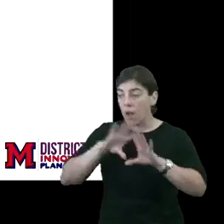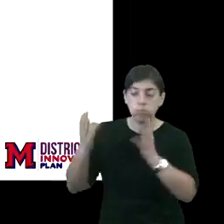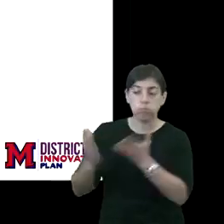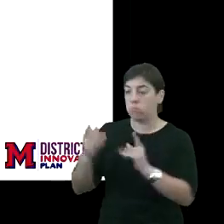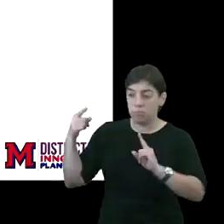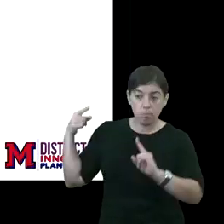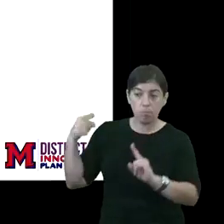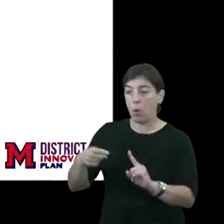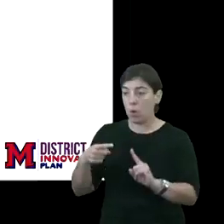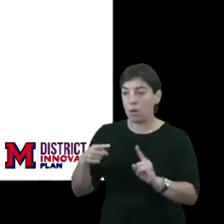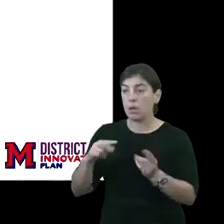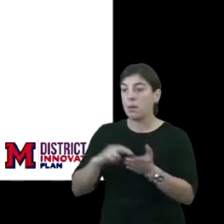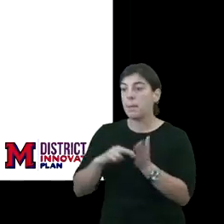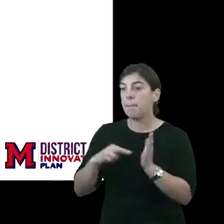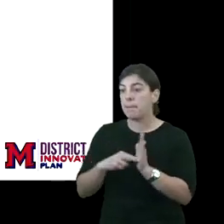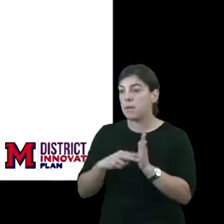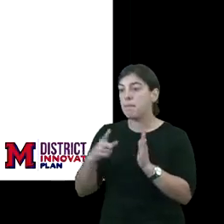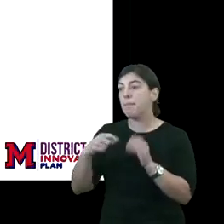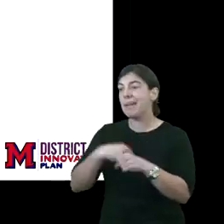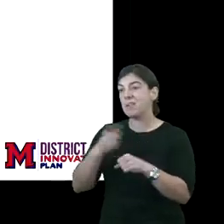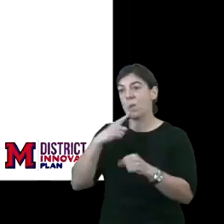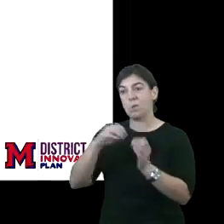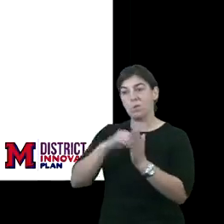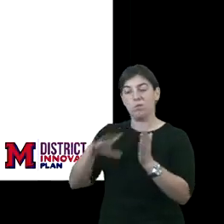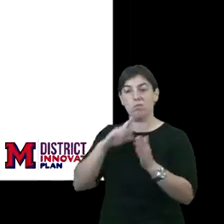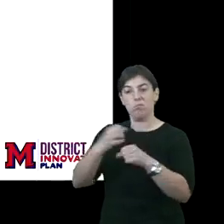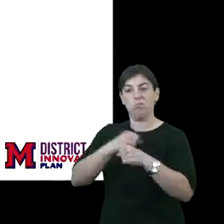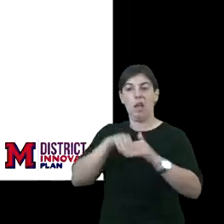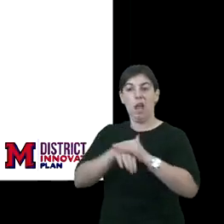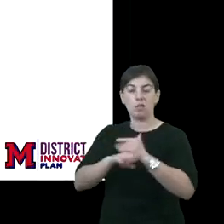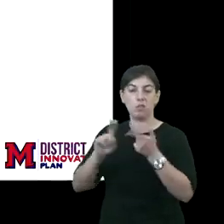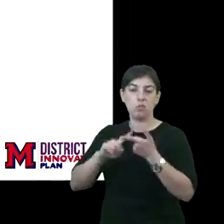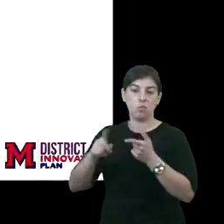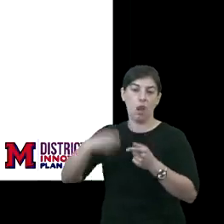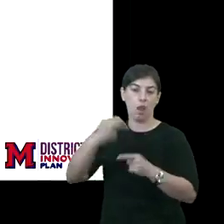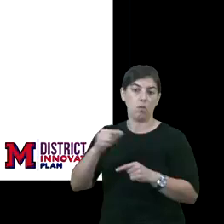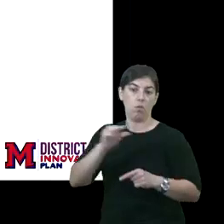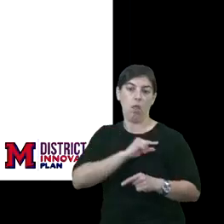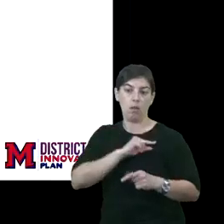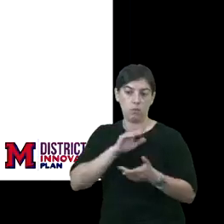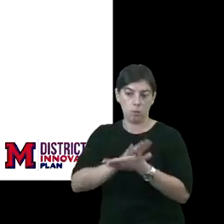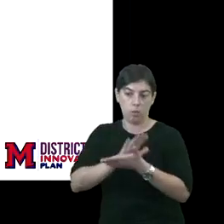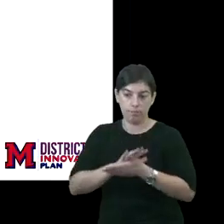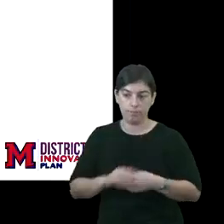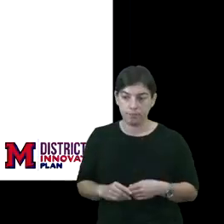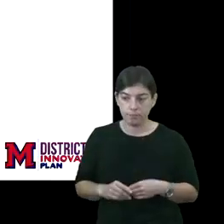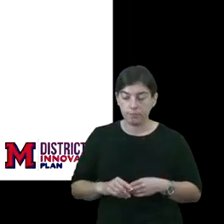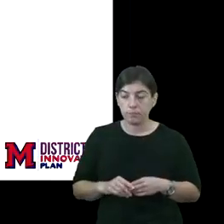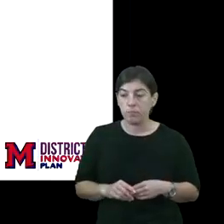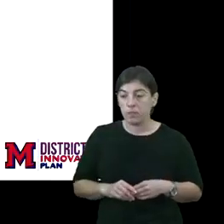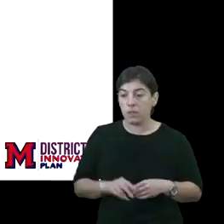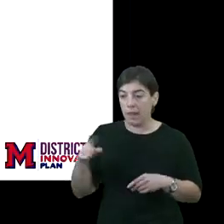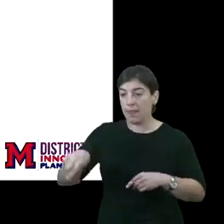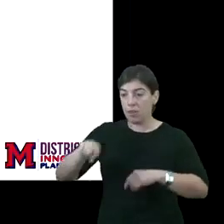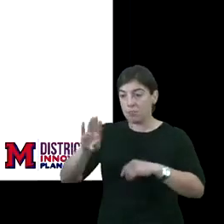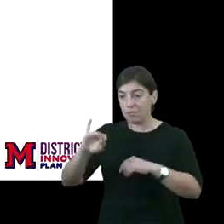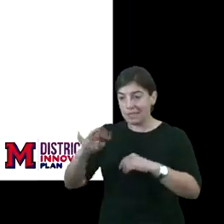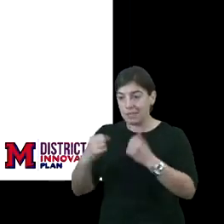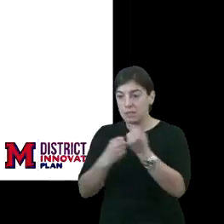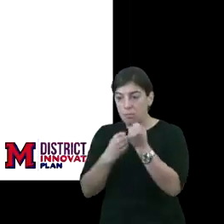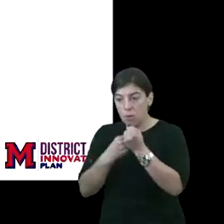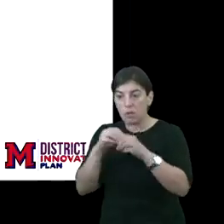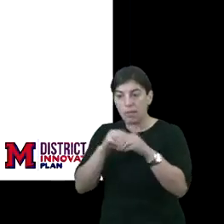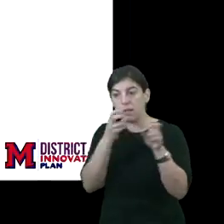is to ensure that our scholars are receiving access to a high quality school. And they're being supported in the